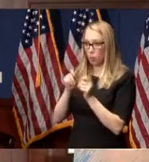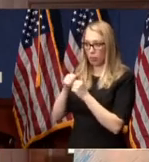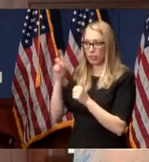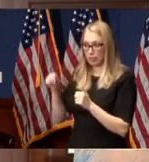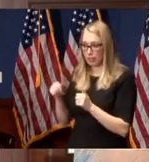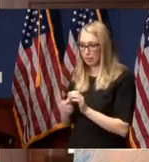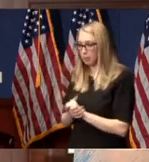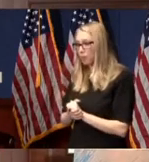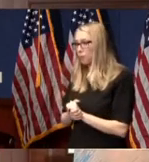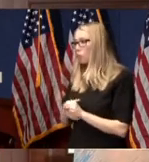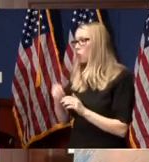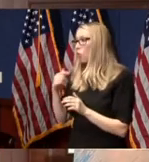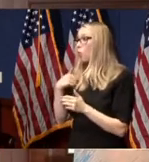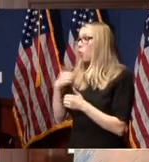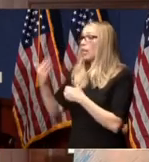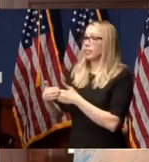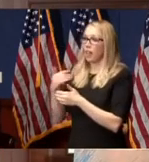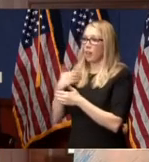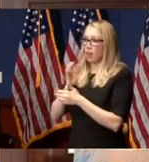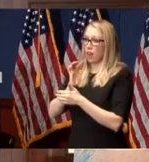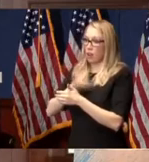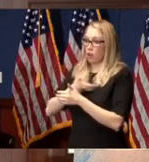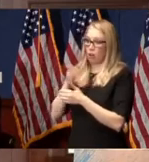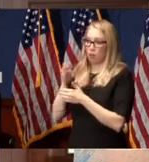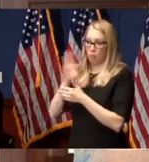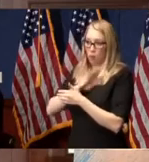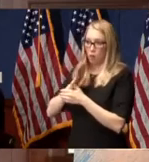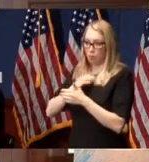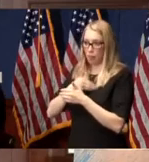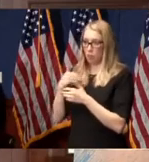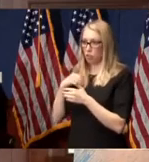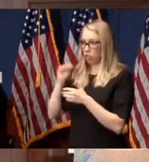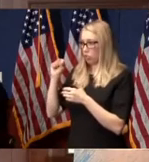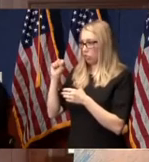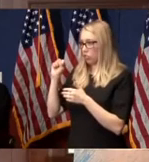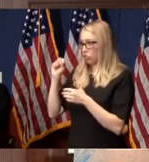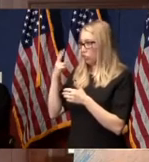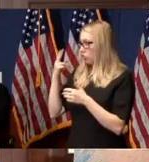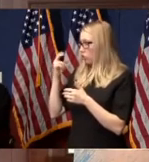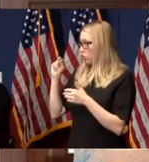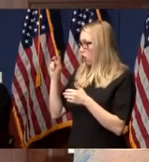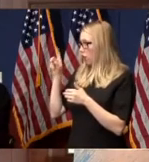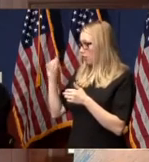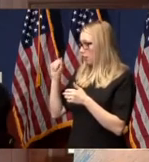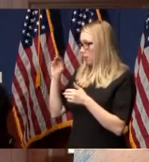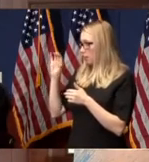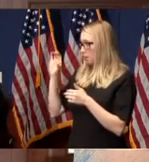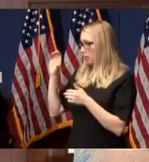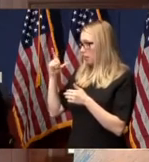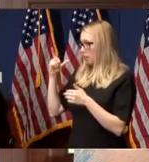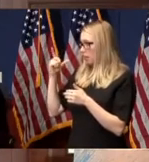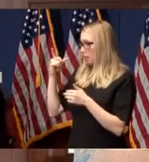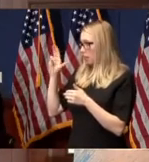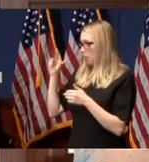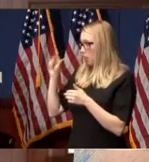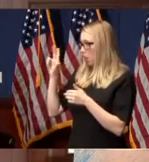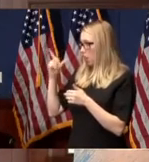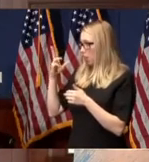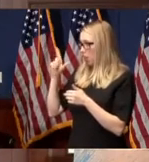we have our board member, our board officer, Shonda McLaughlin, to say some words for Not Dead Yet.